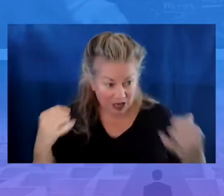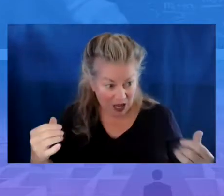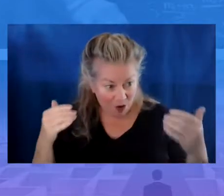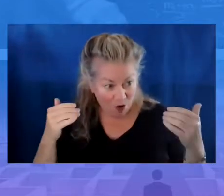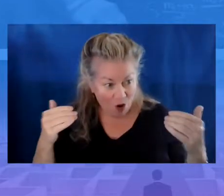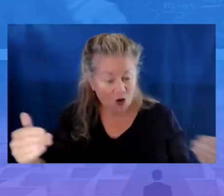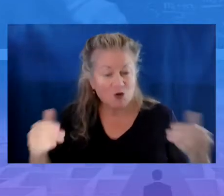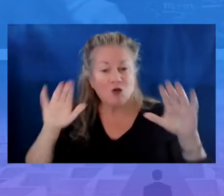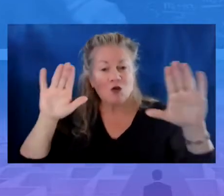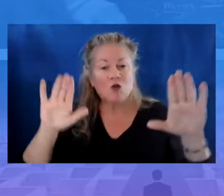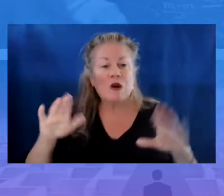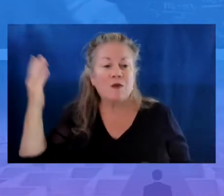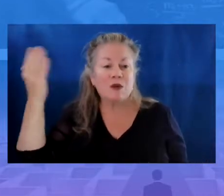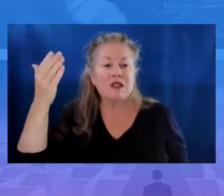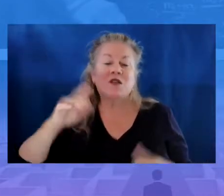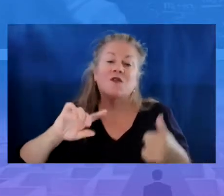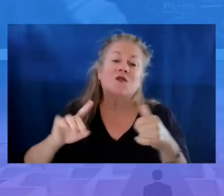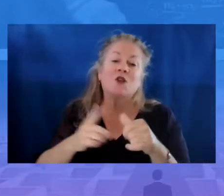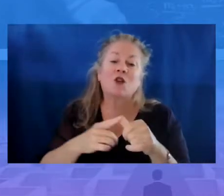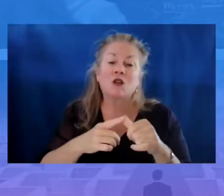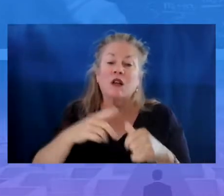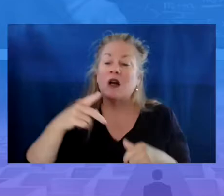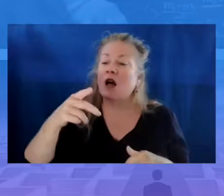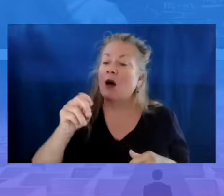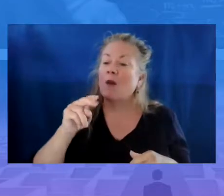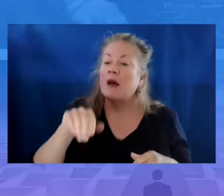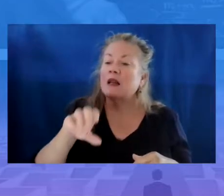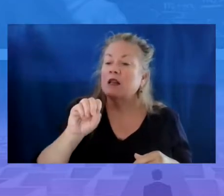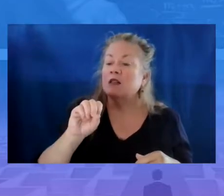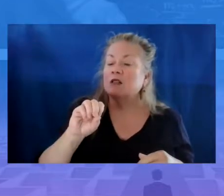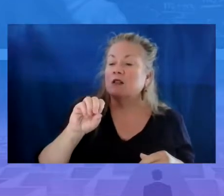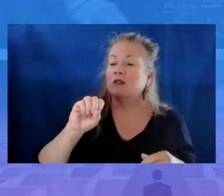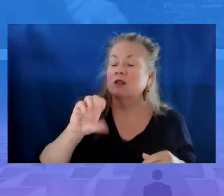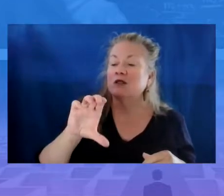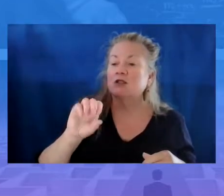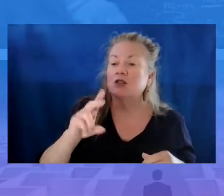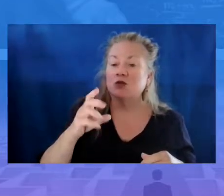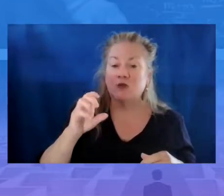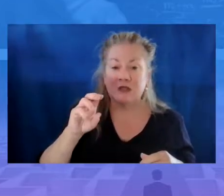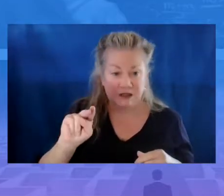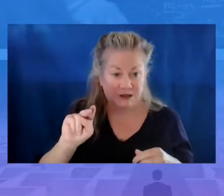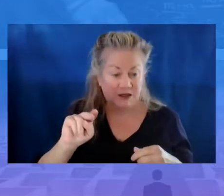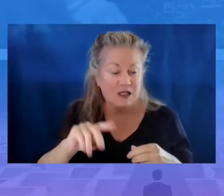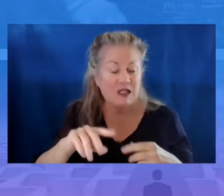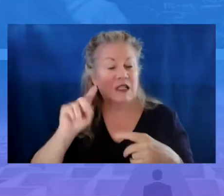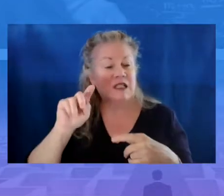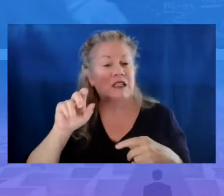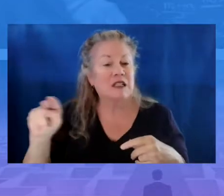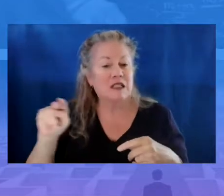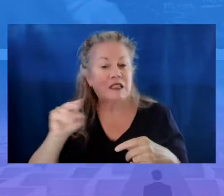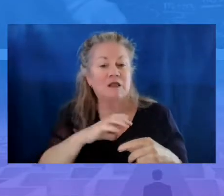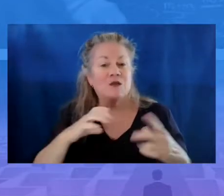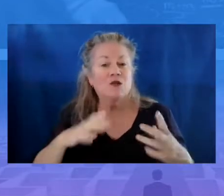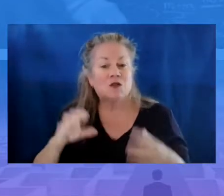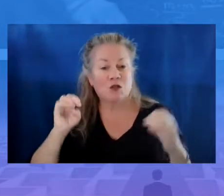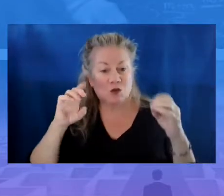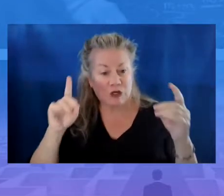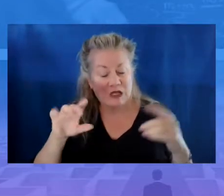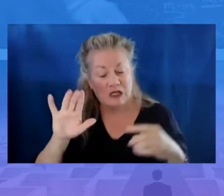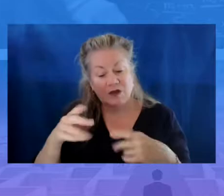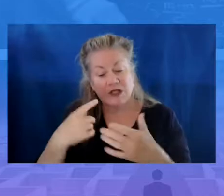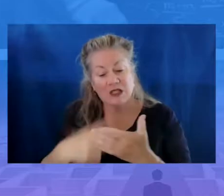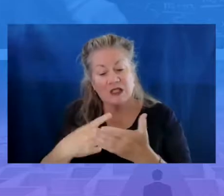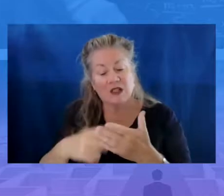And so now on to our great presenters. First up, we have Penny Schwinn, the Tennessee Commissioner of Education. Penny will